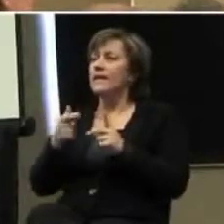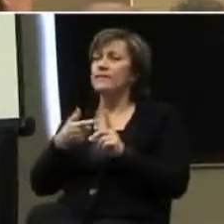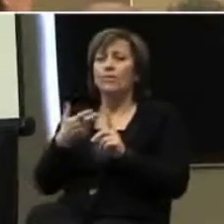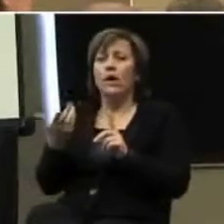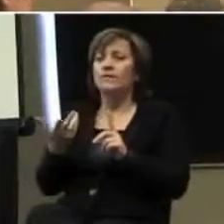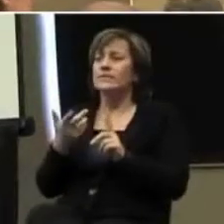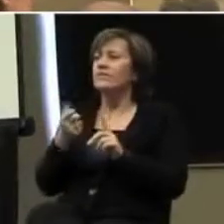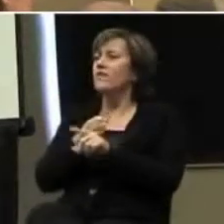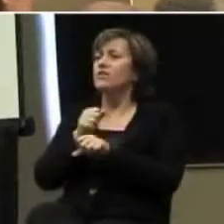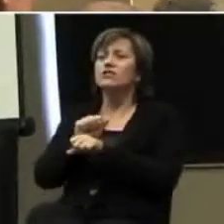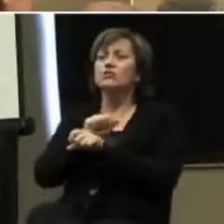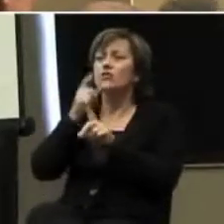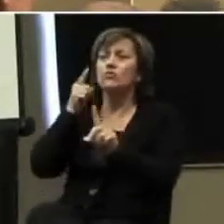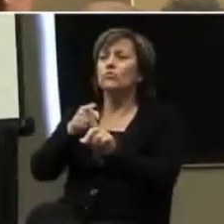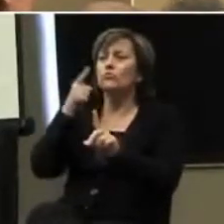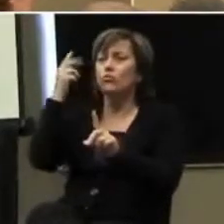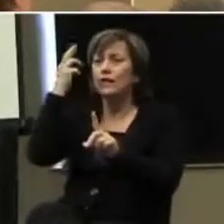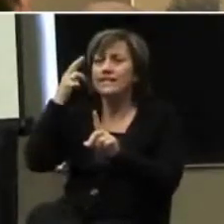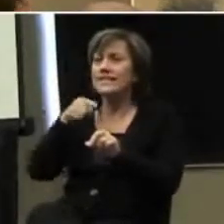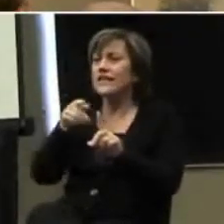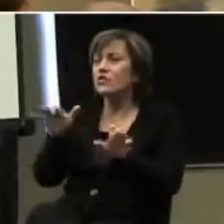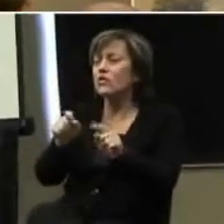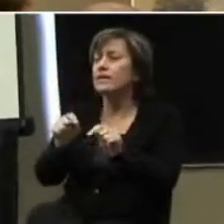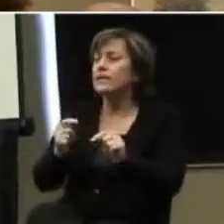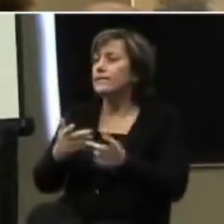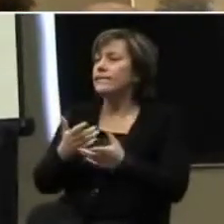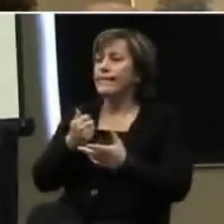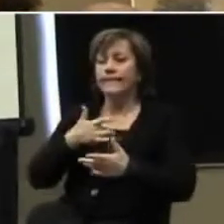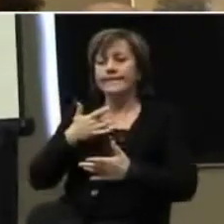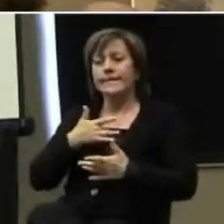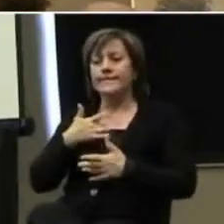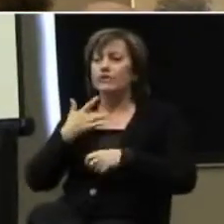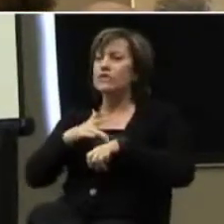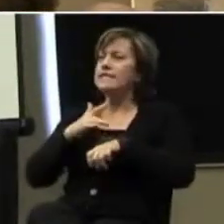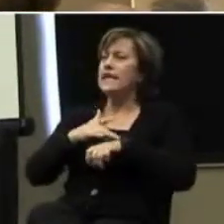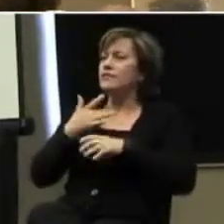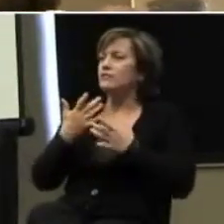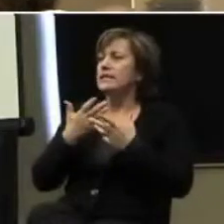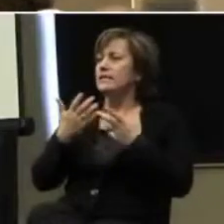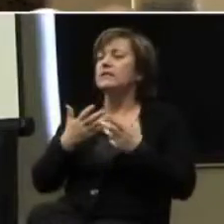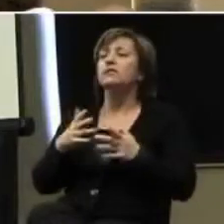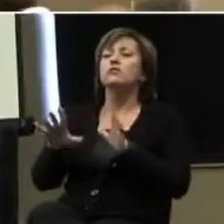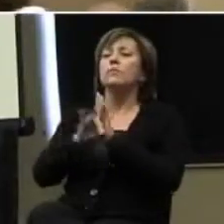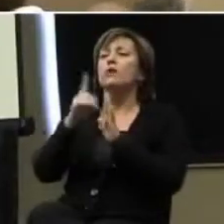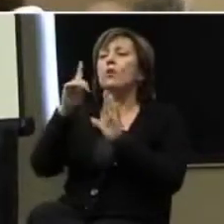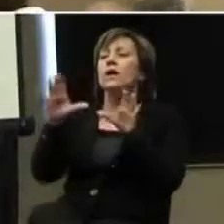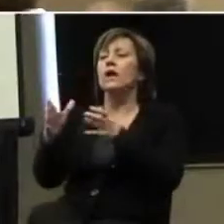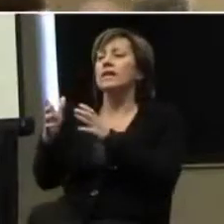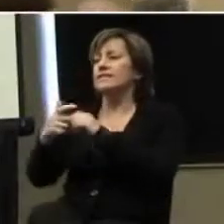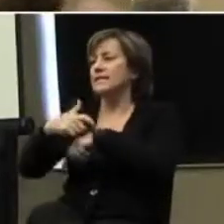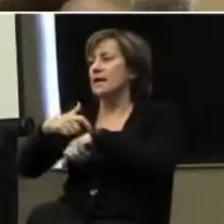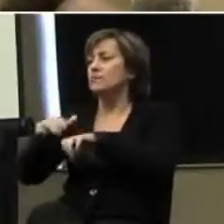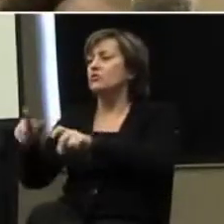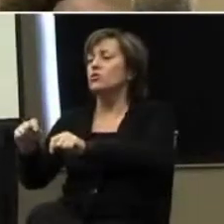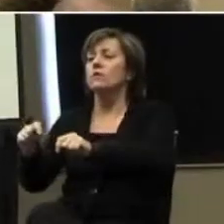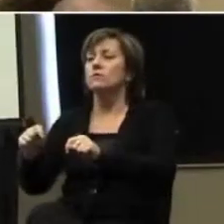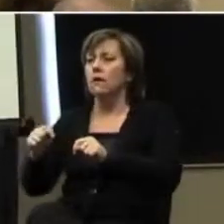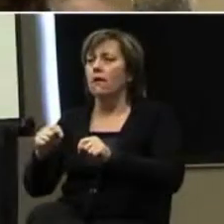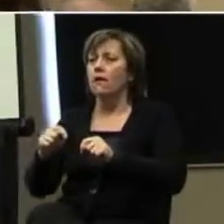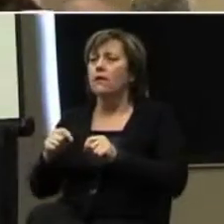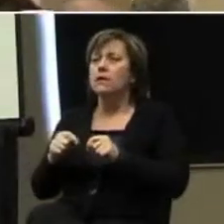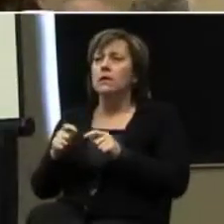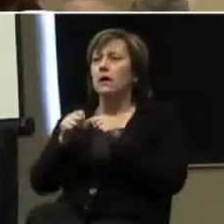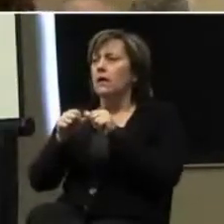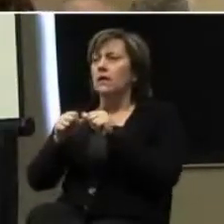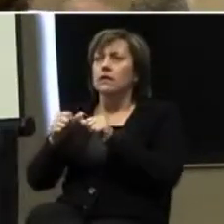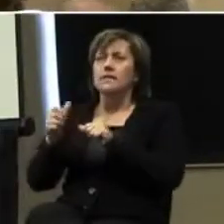for him or her. And then you would pick one class period to collect that data. And don't tell yourself you have to take data for